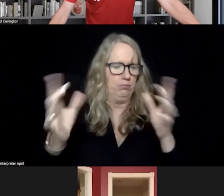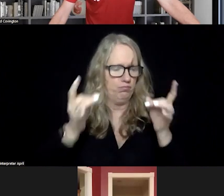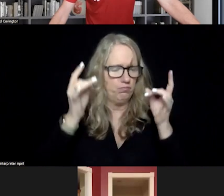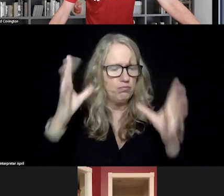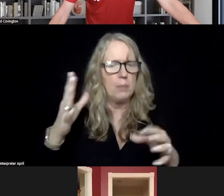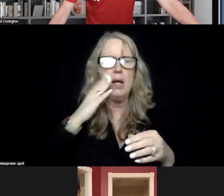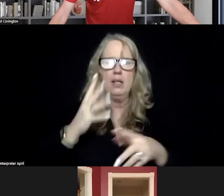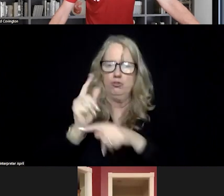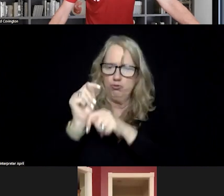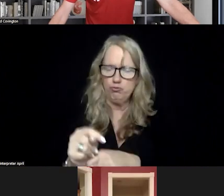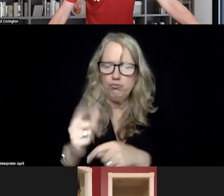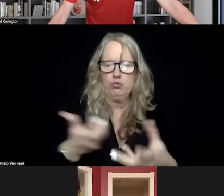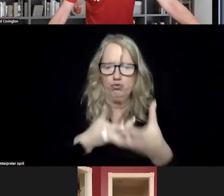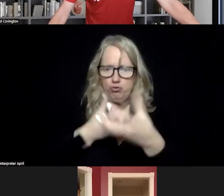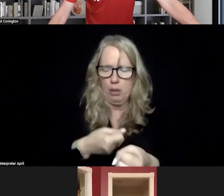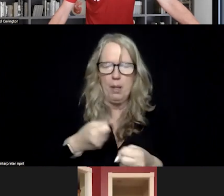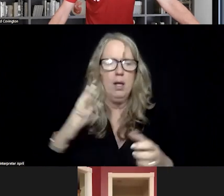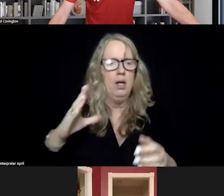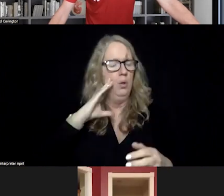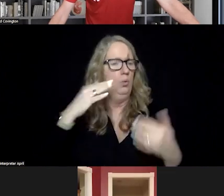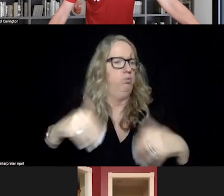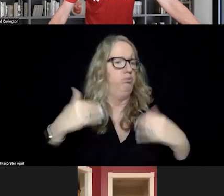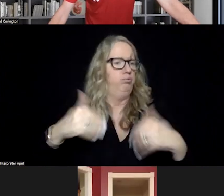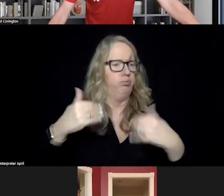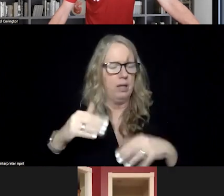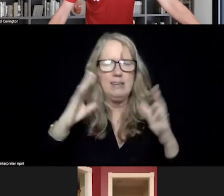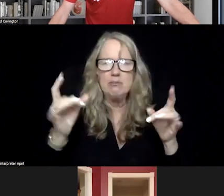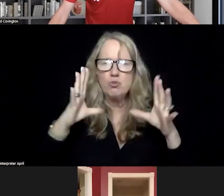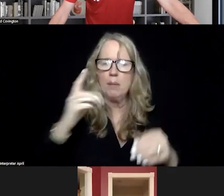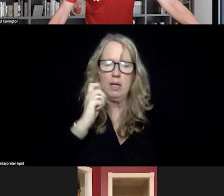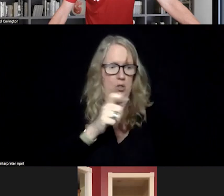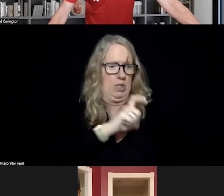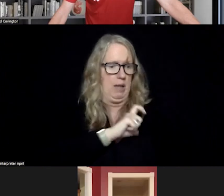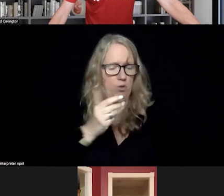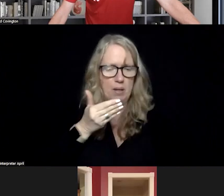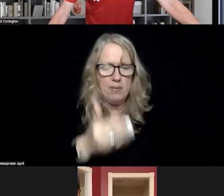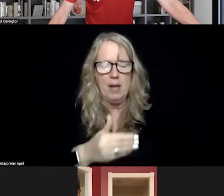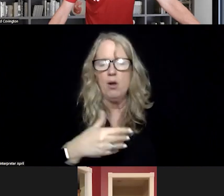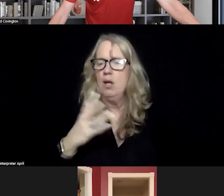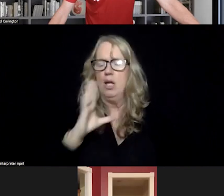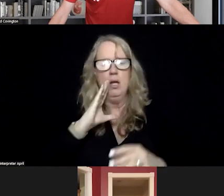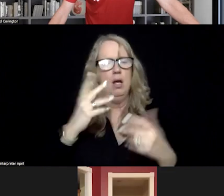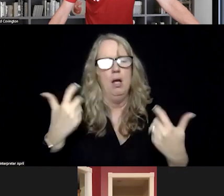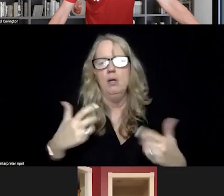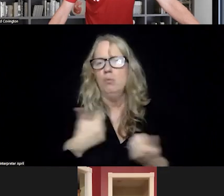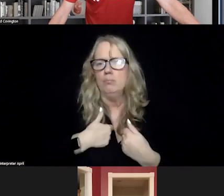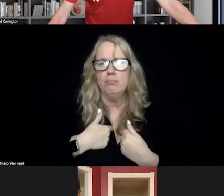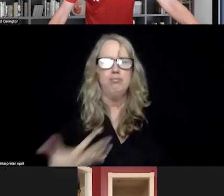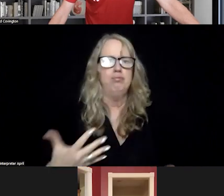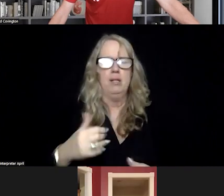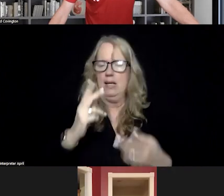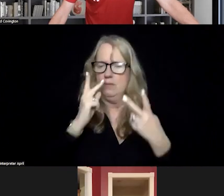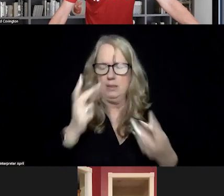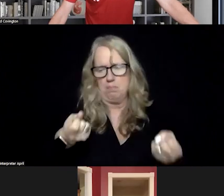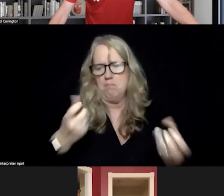trust, and a person is in a crisis that having law enforcement there right in the spot would just exasperate that I've seen it too many